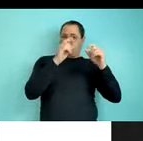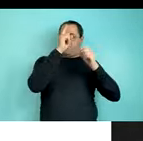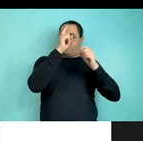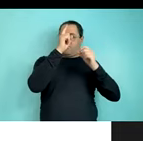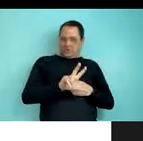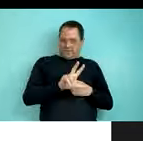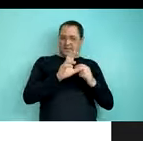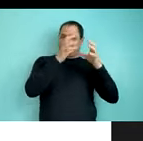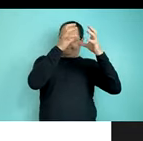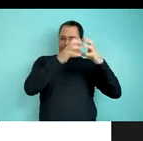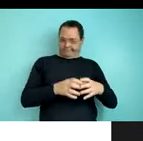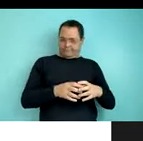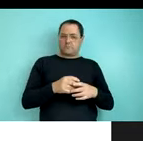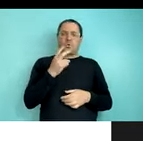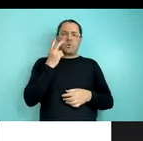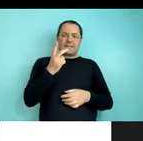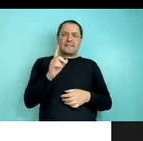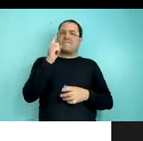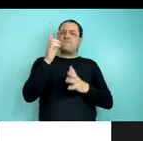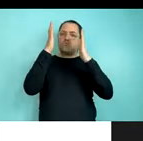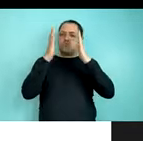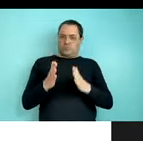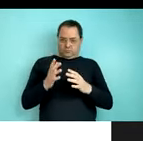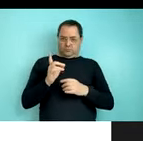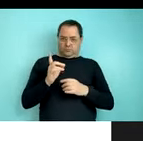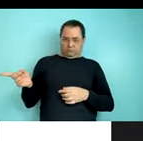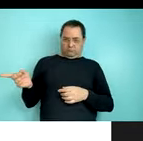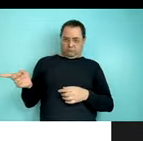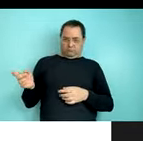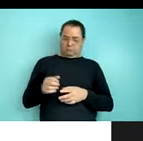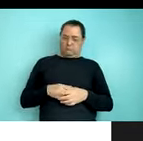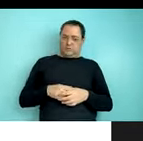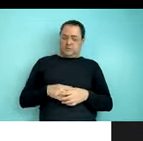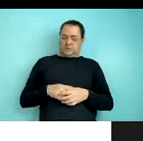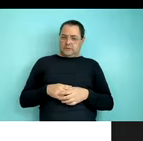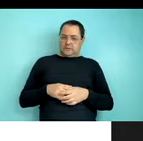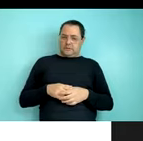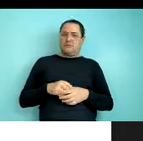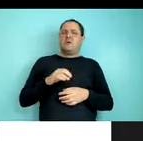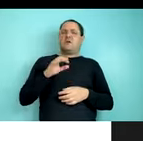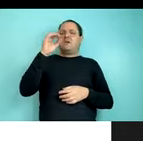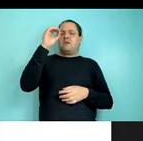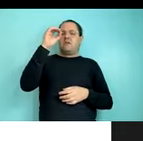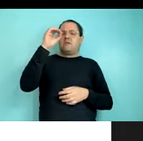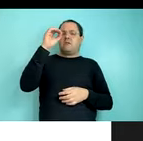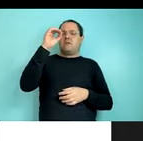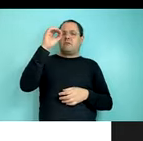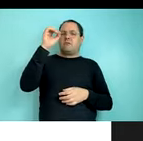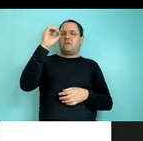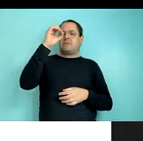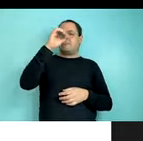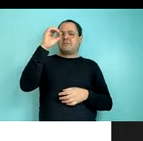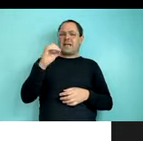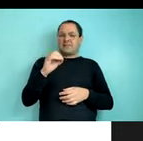draw your attention to what's happening in the first column. So here, I'm going to give you the percentage of noun first utterances with raw